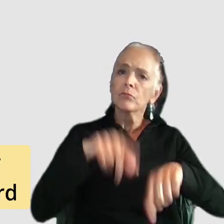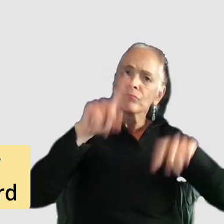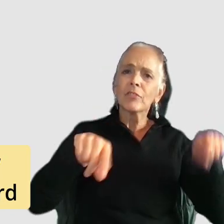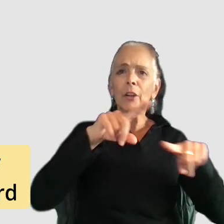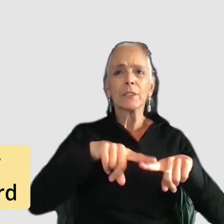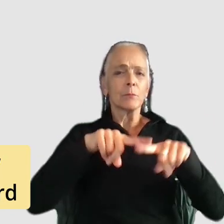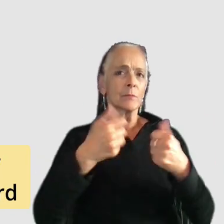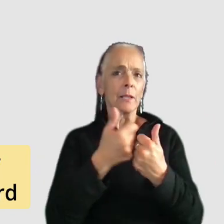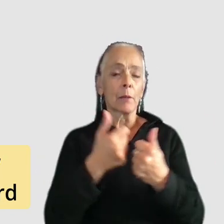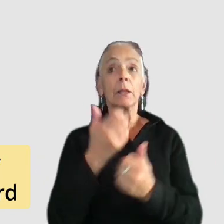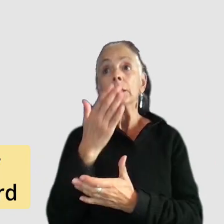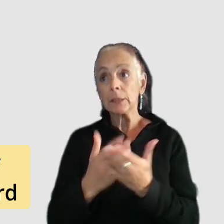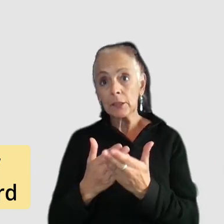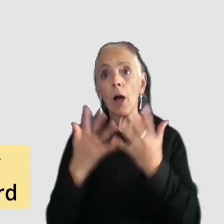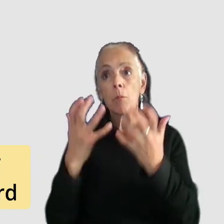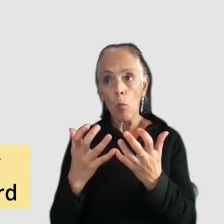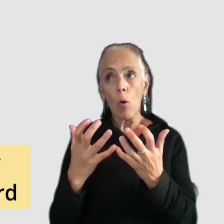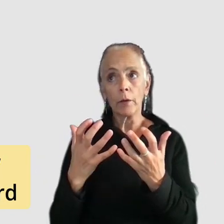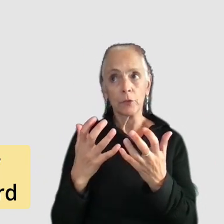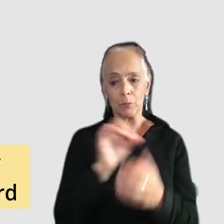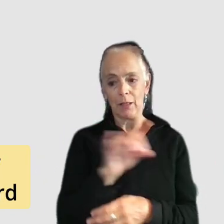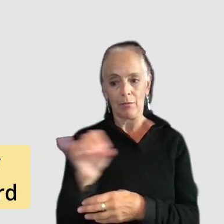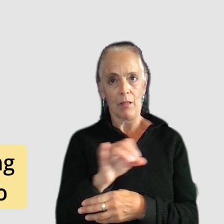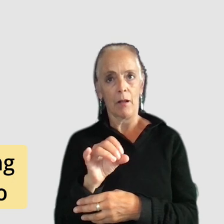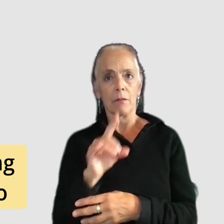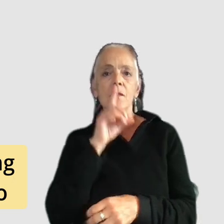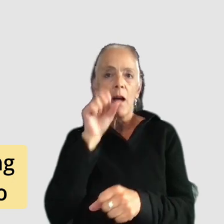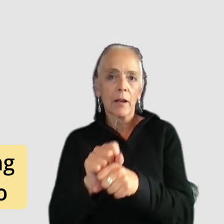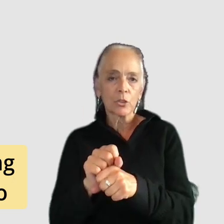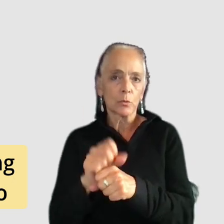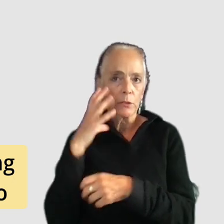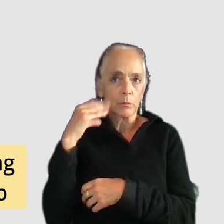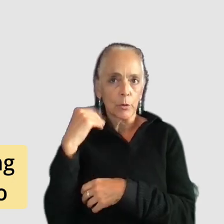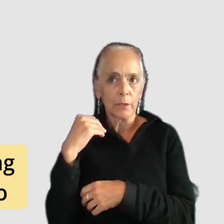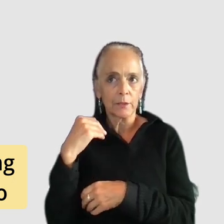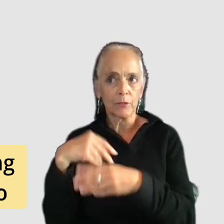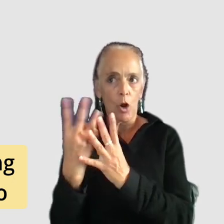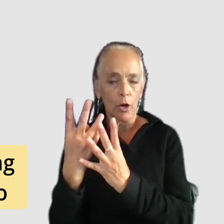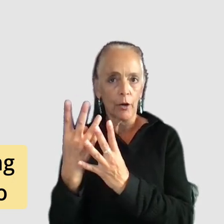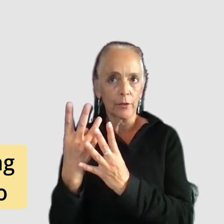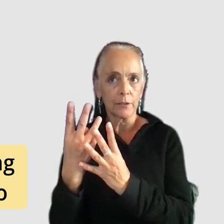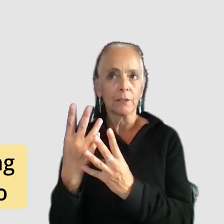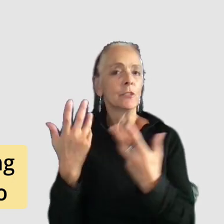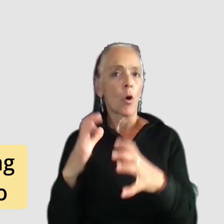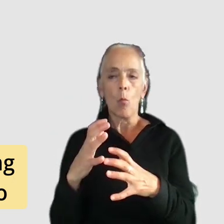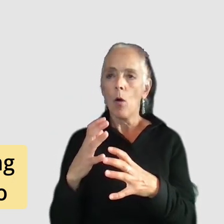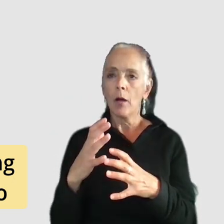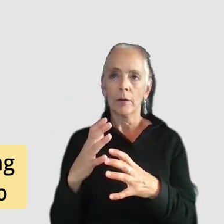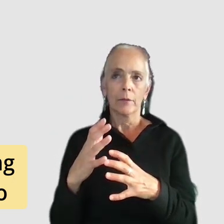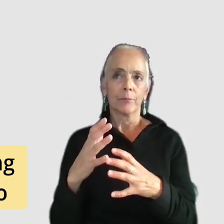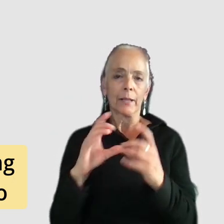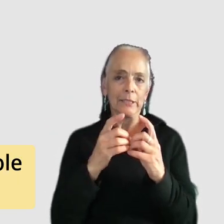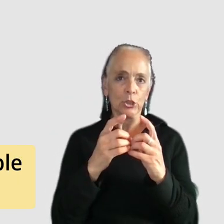so in the case of some they want to try and replicate the experience of the cardboard equivalent so they don't want players relying on a digital way of tracking